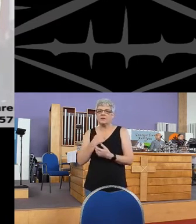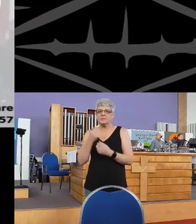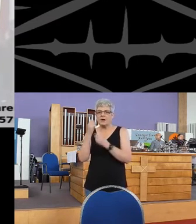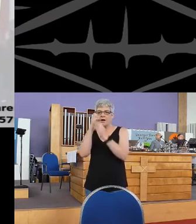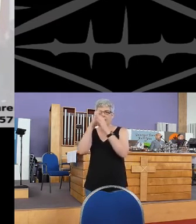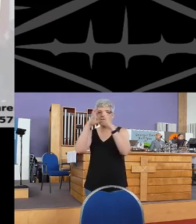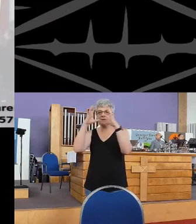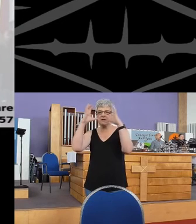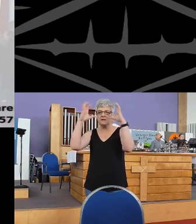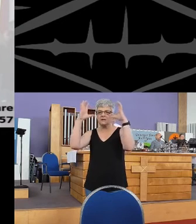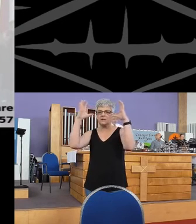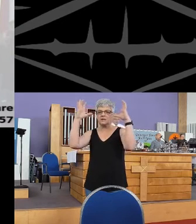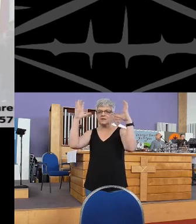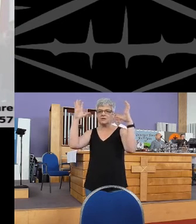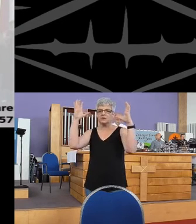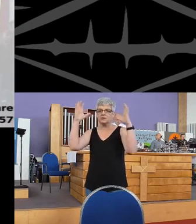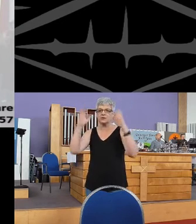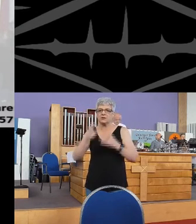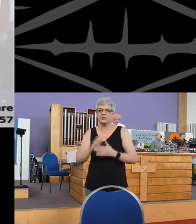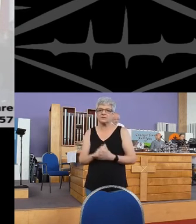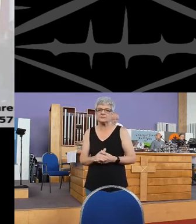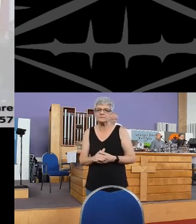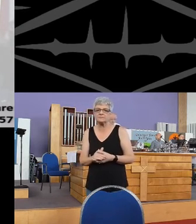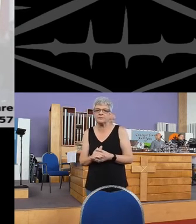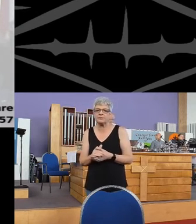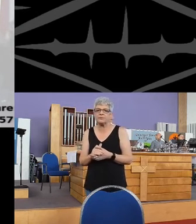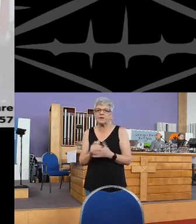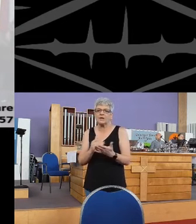be my vision,